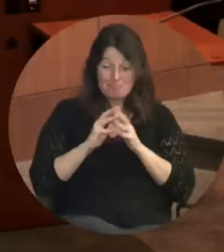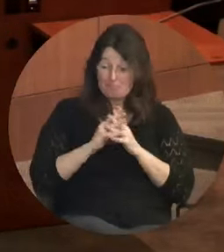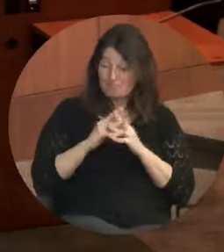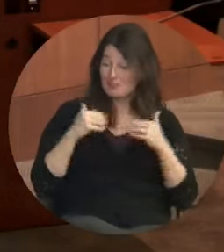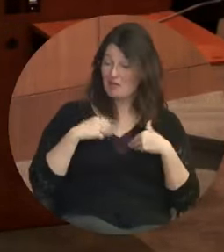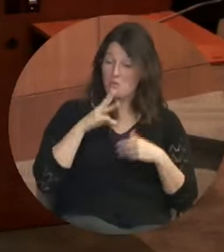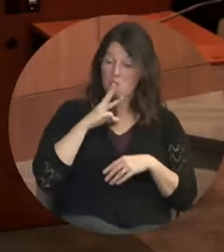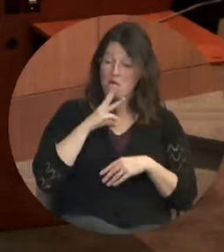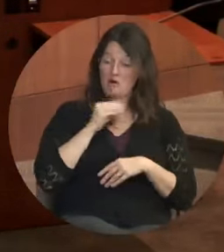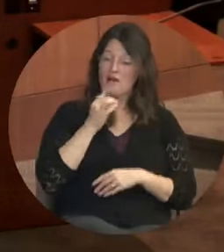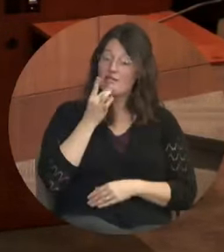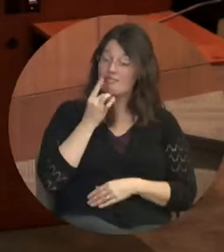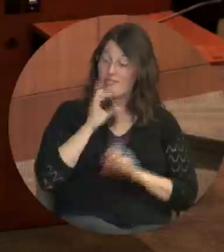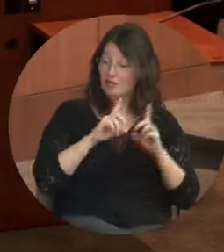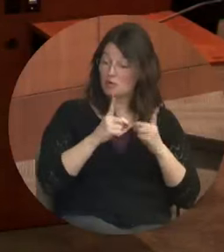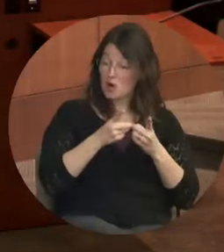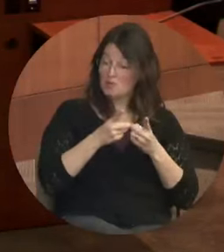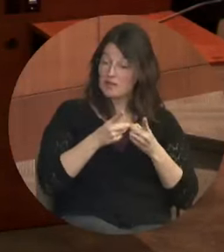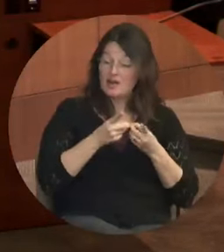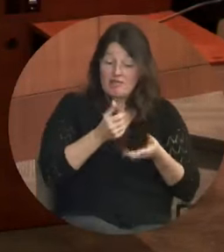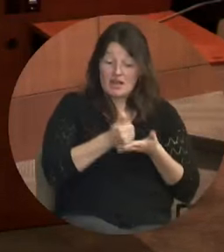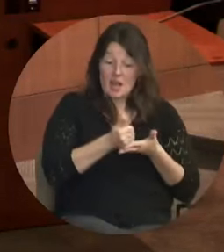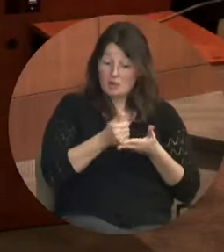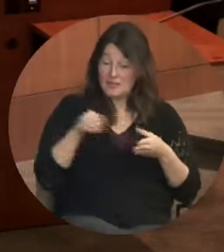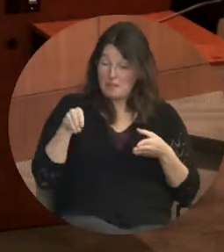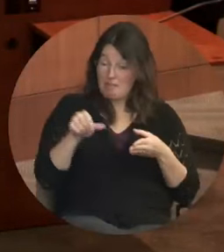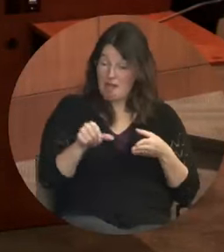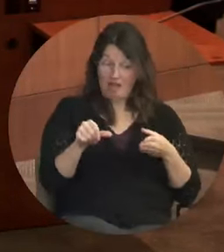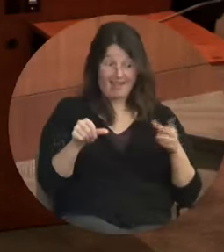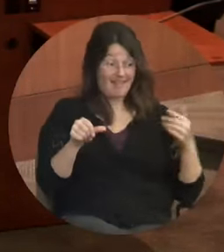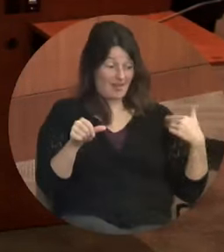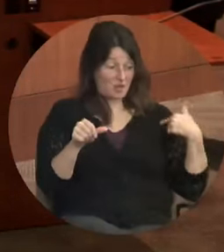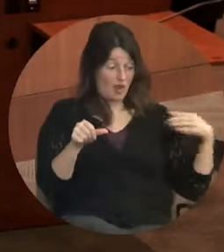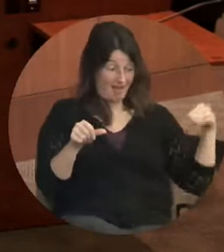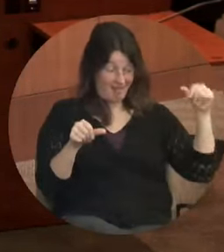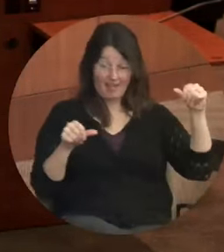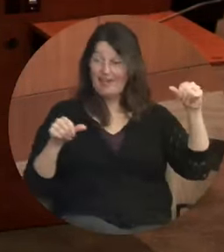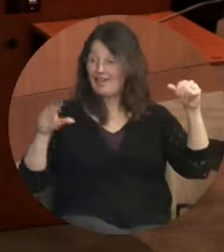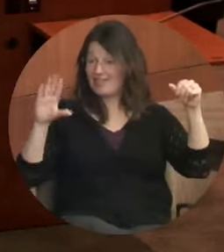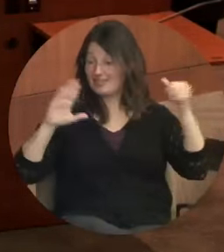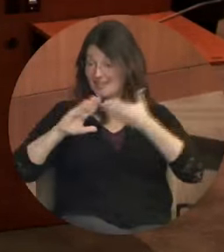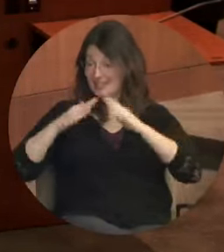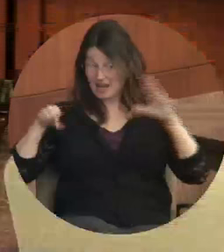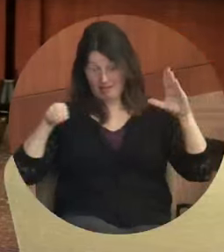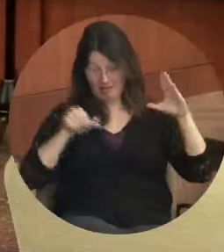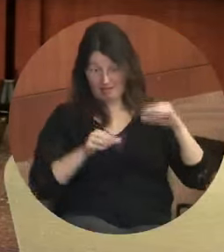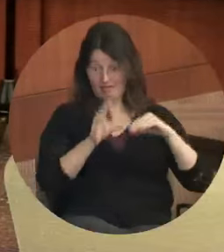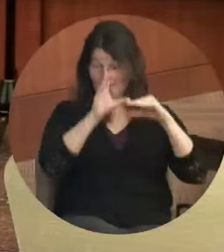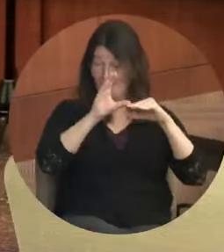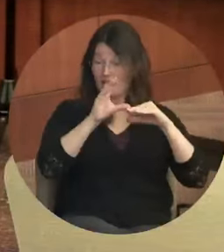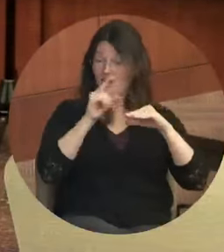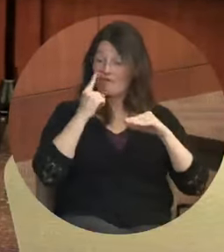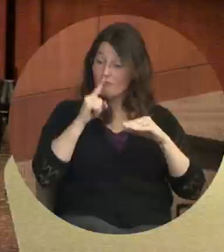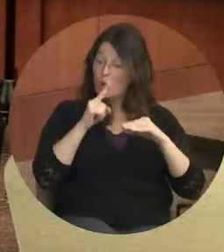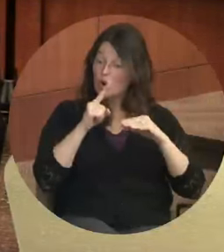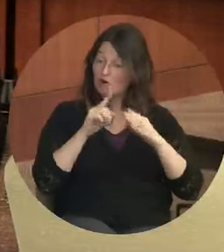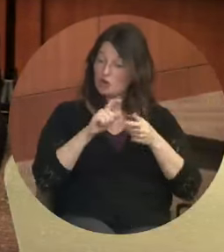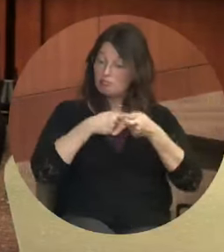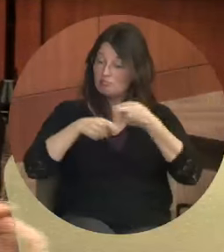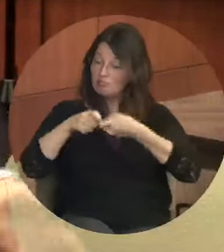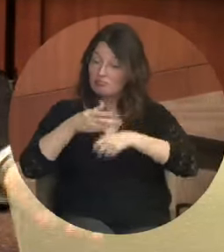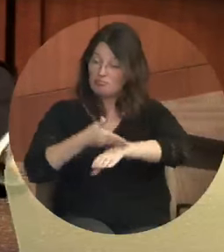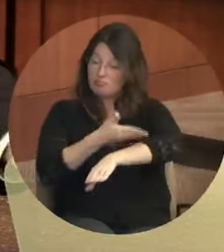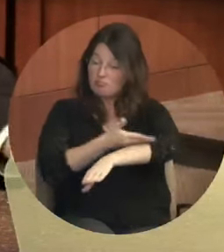Department that subsidizes energy retrofits for homes. We have the Federal Weatherization Programs. We have a Modern Building Code